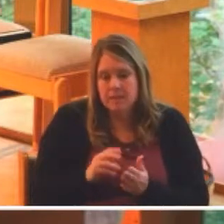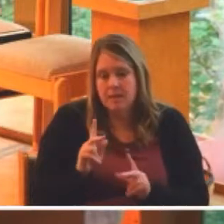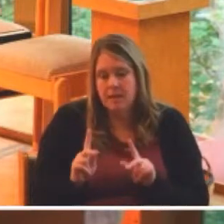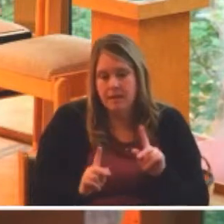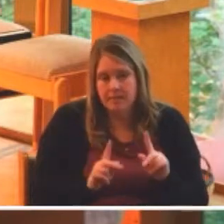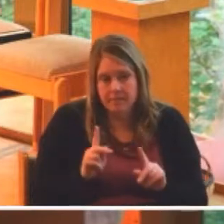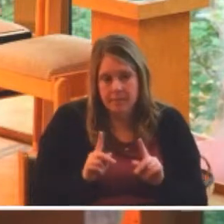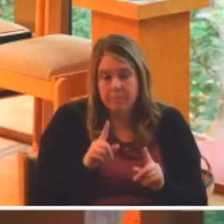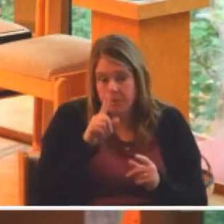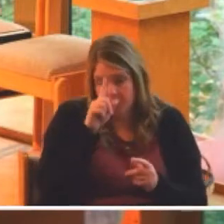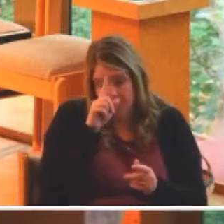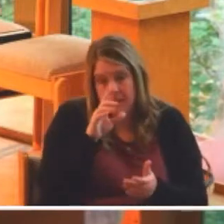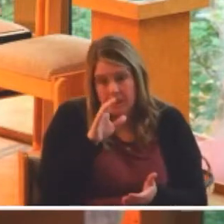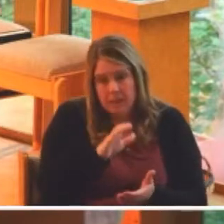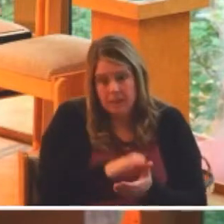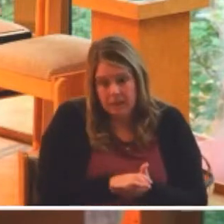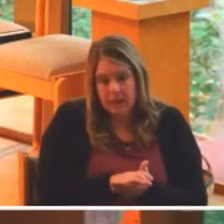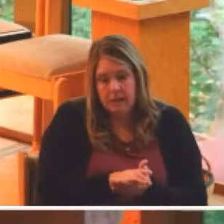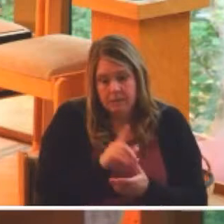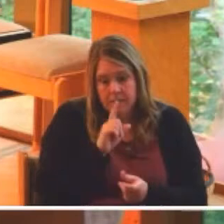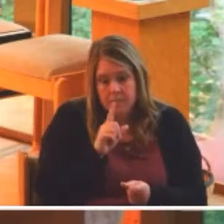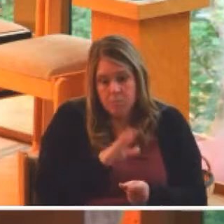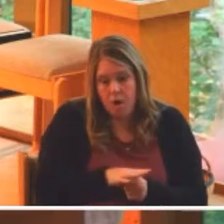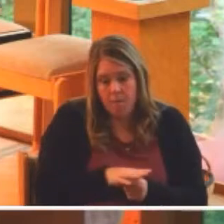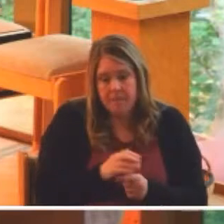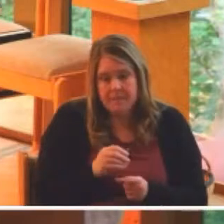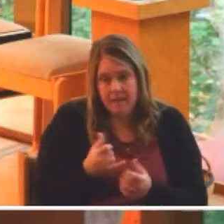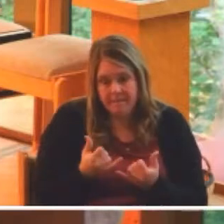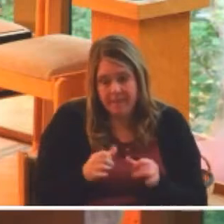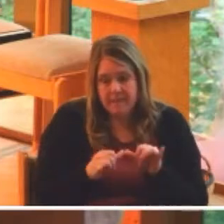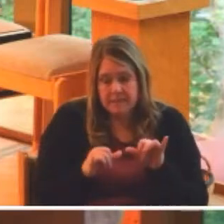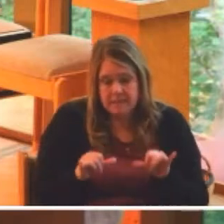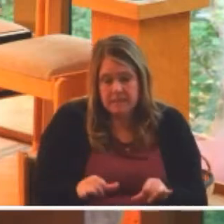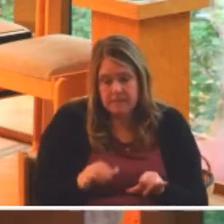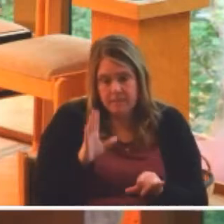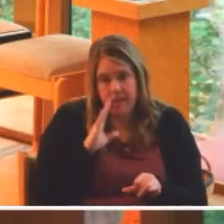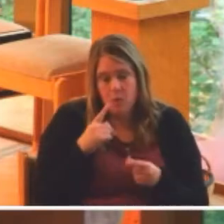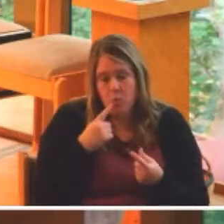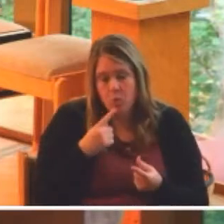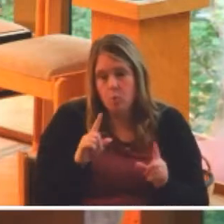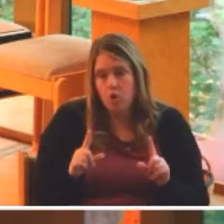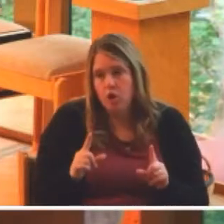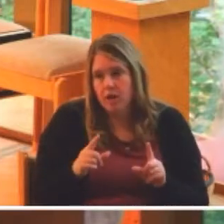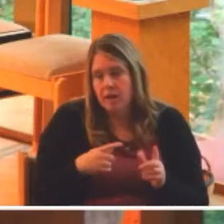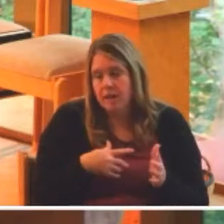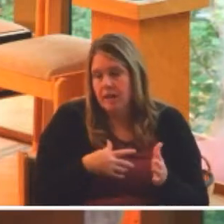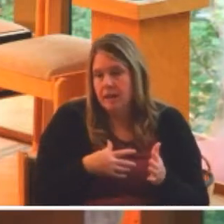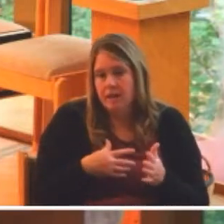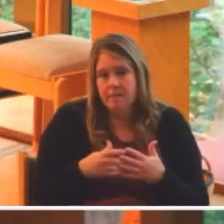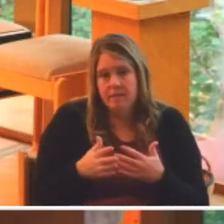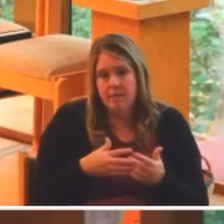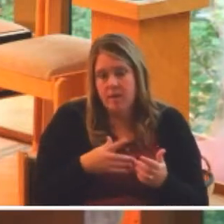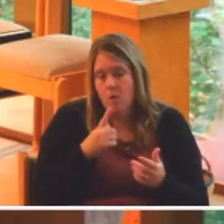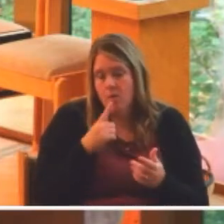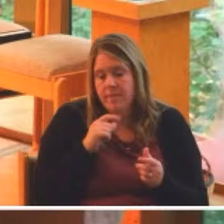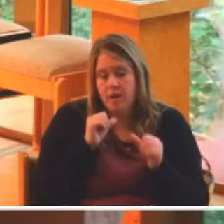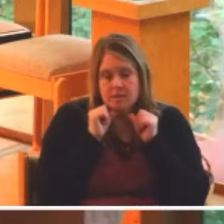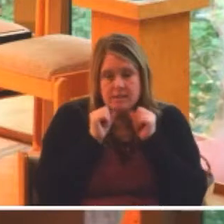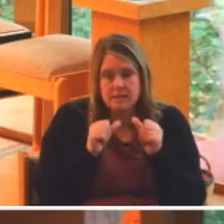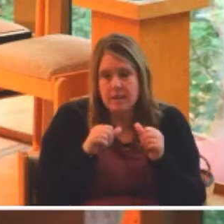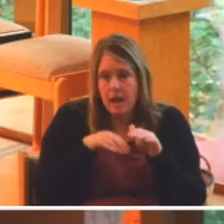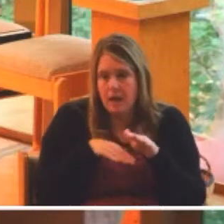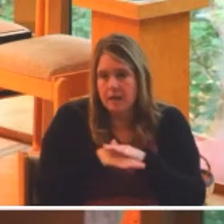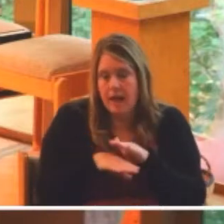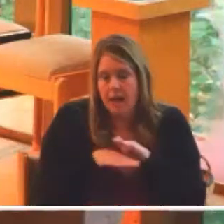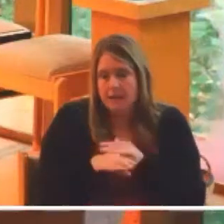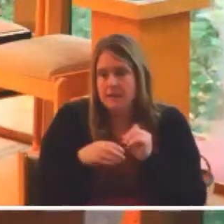this system, that this might work, even when they were being denied access to it. We see that